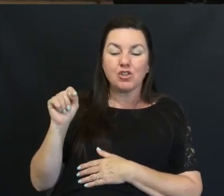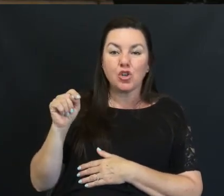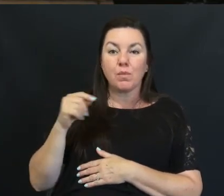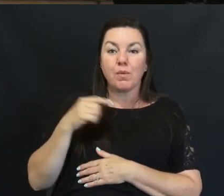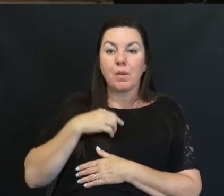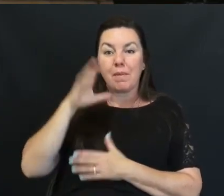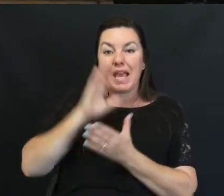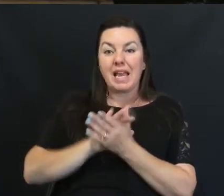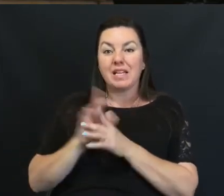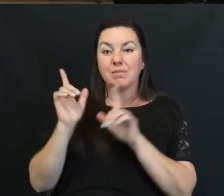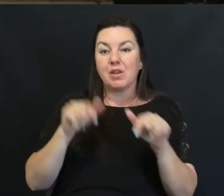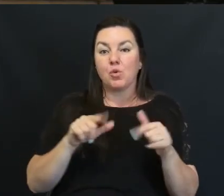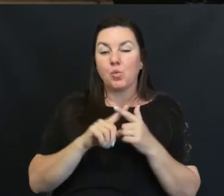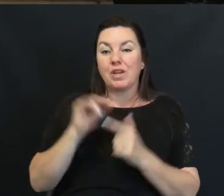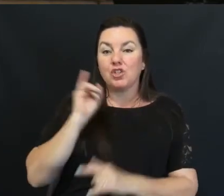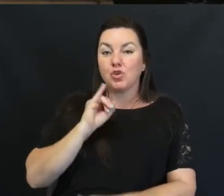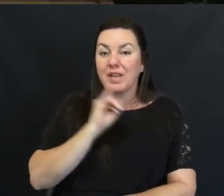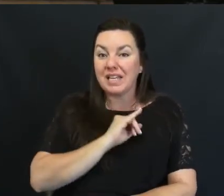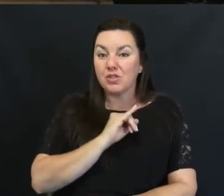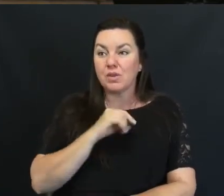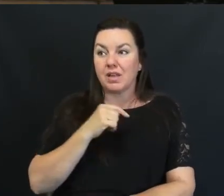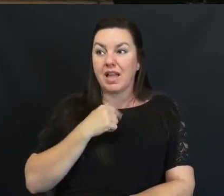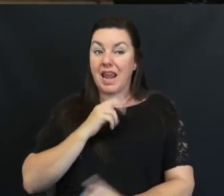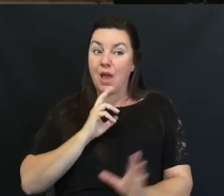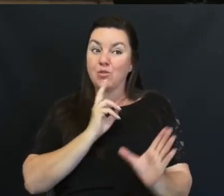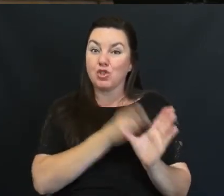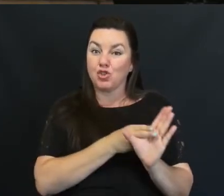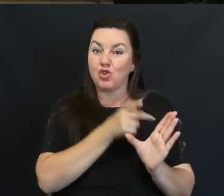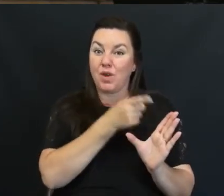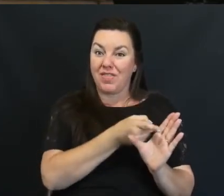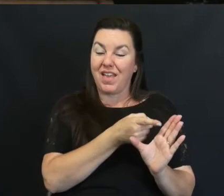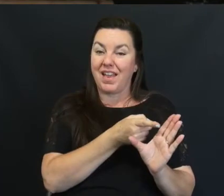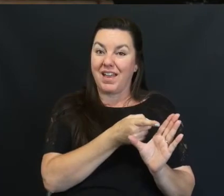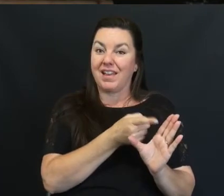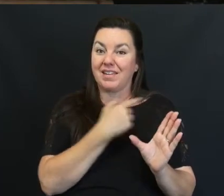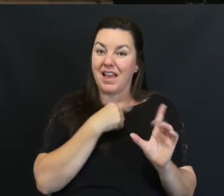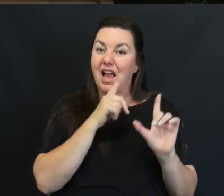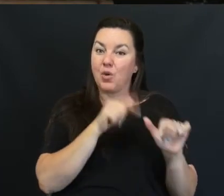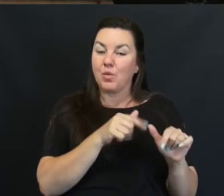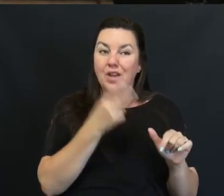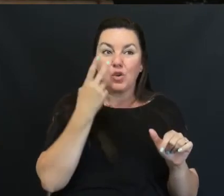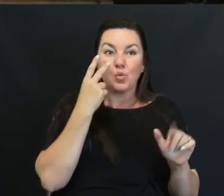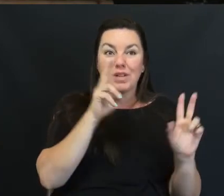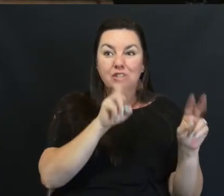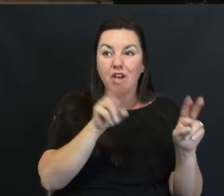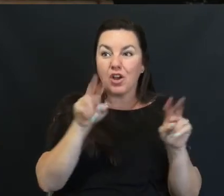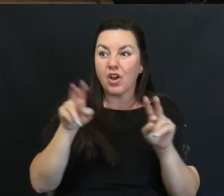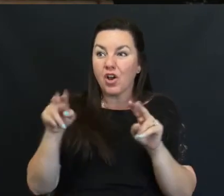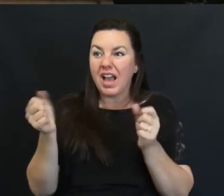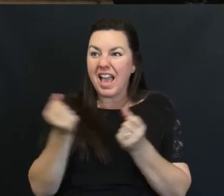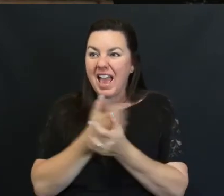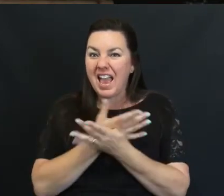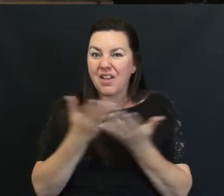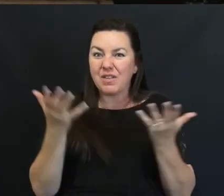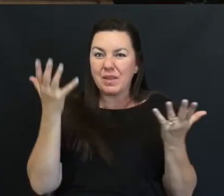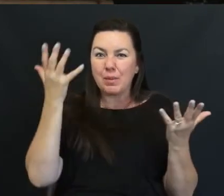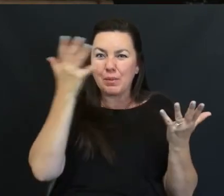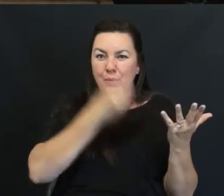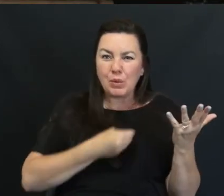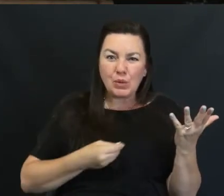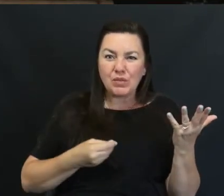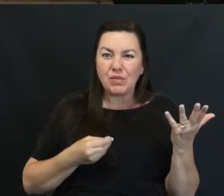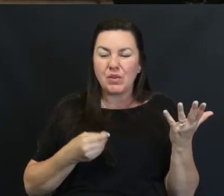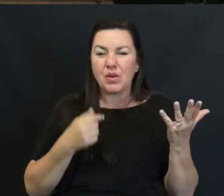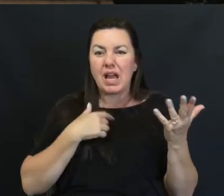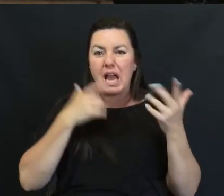went To Israel And I was Going to Tag along On that One And I Went with Them We saw The sights And everything It was Just the Most Beautiful Thing